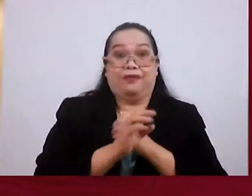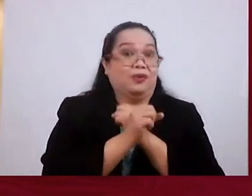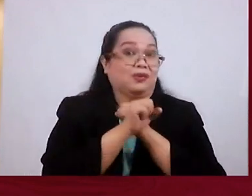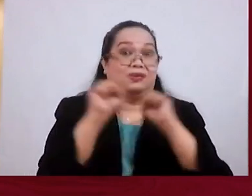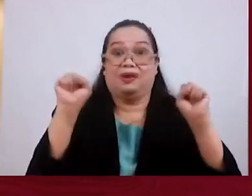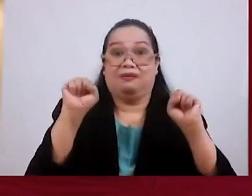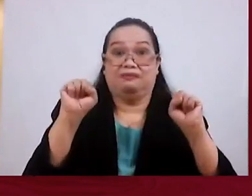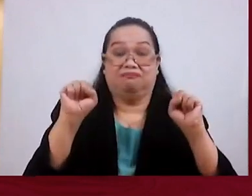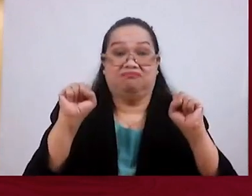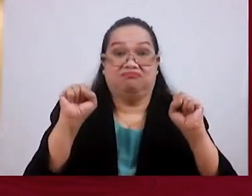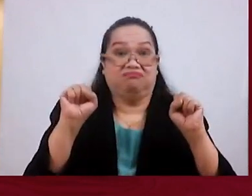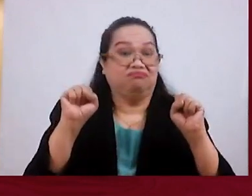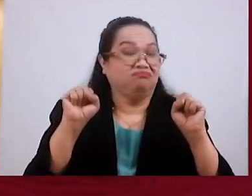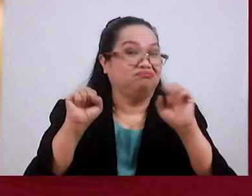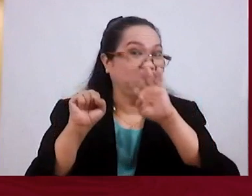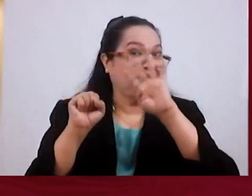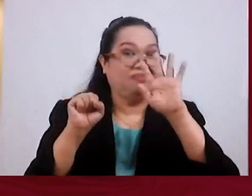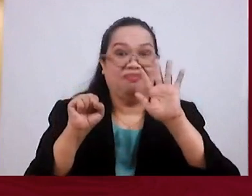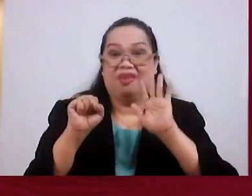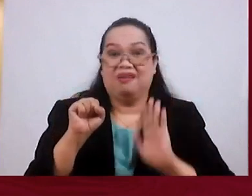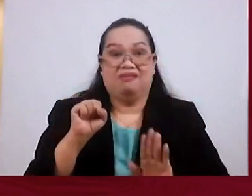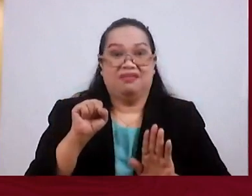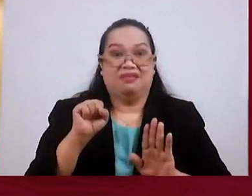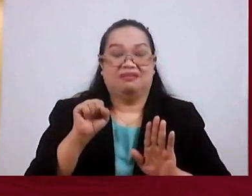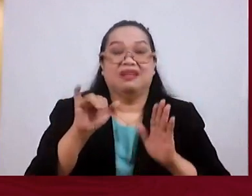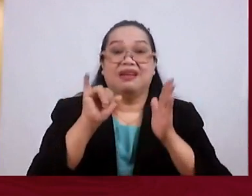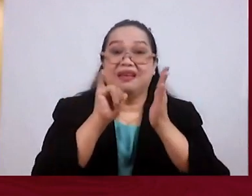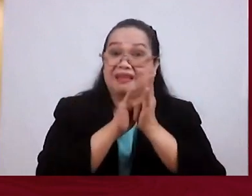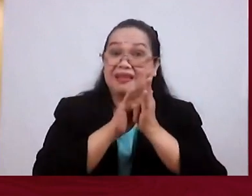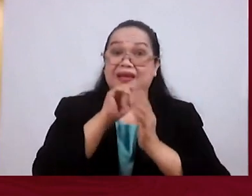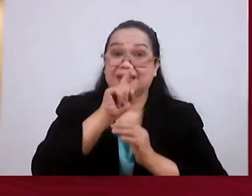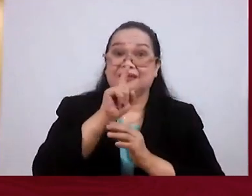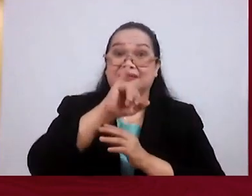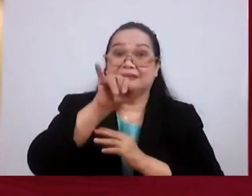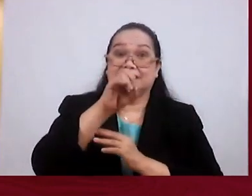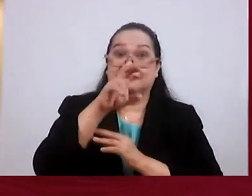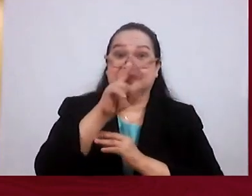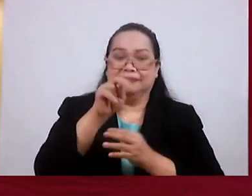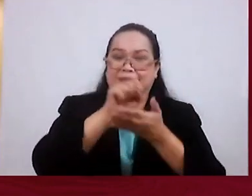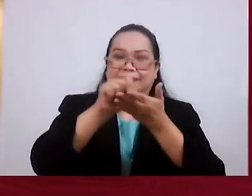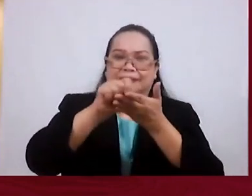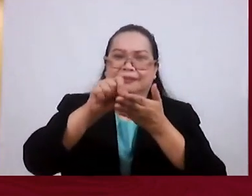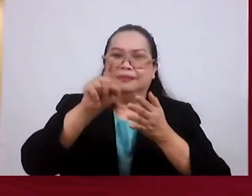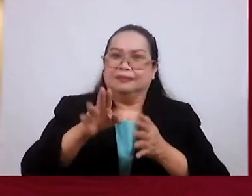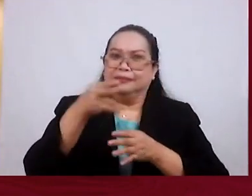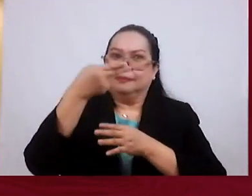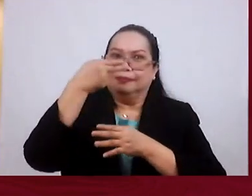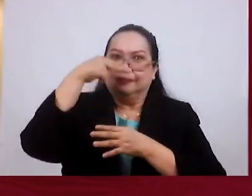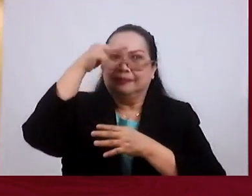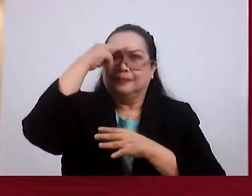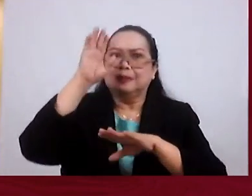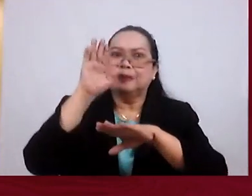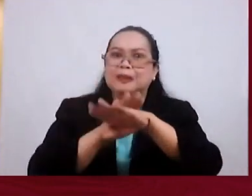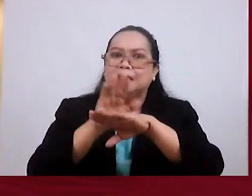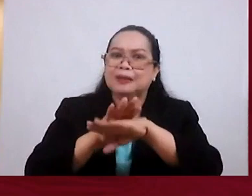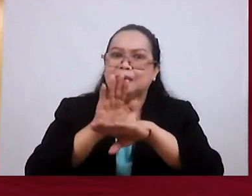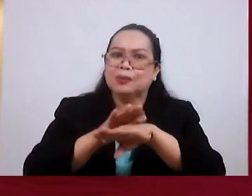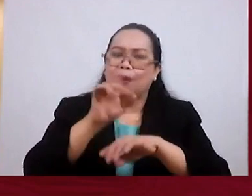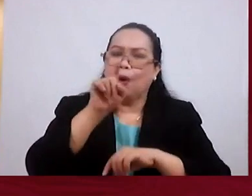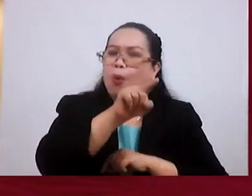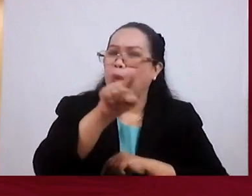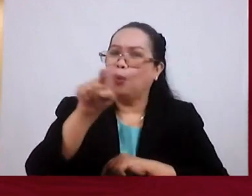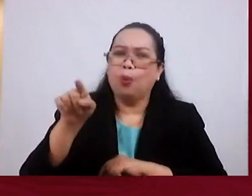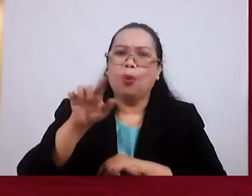saved. And that is what John, What the writer of Hebrews is warning about.